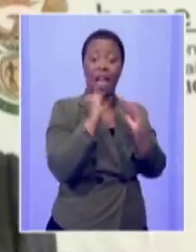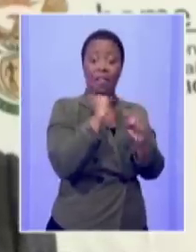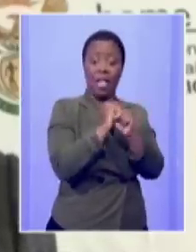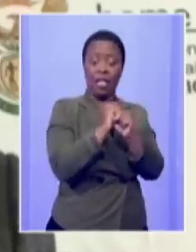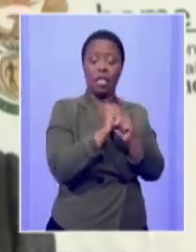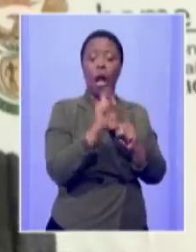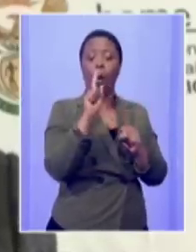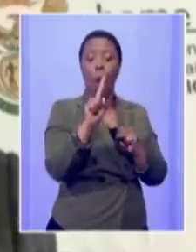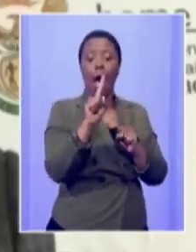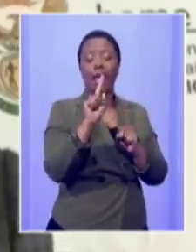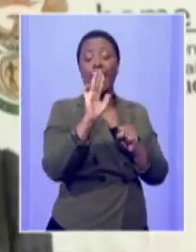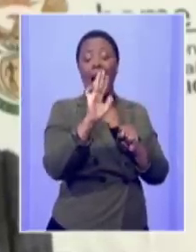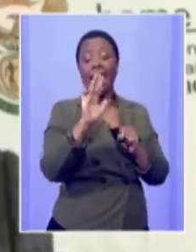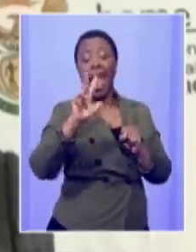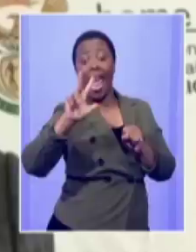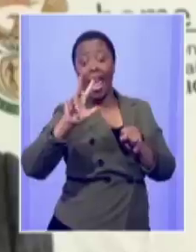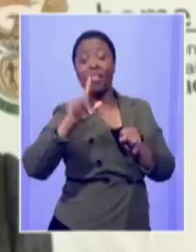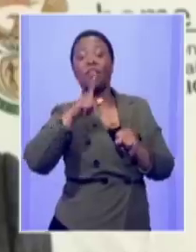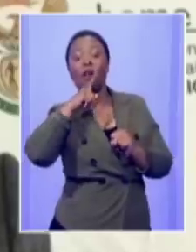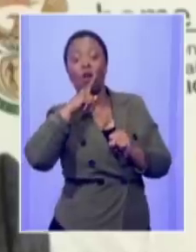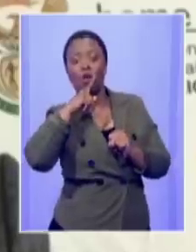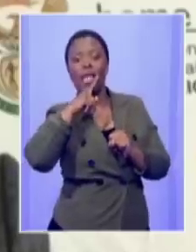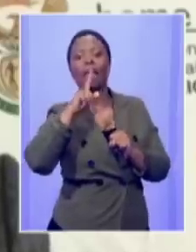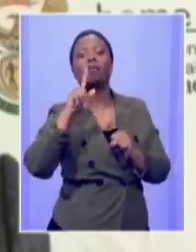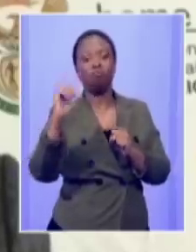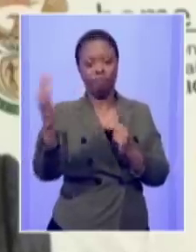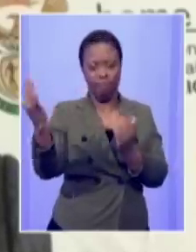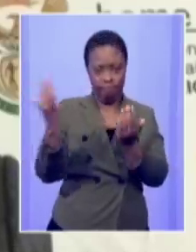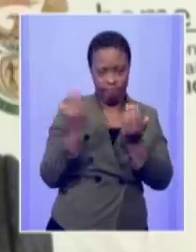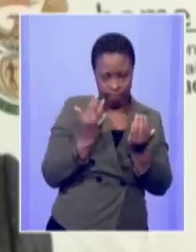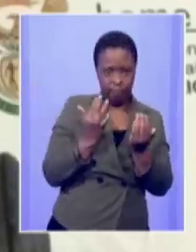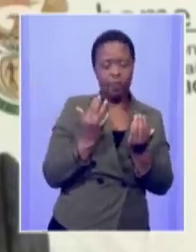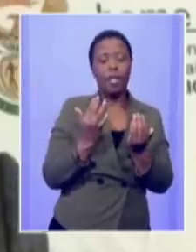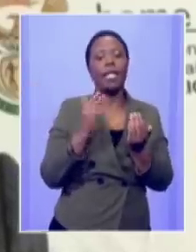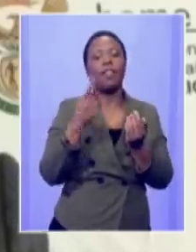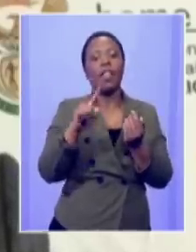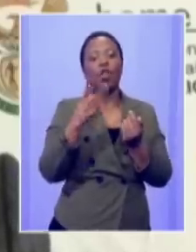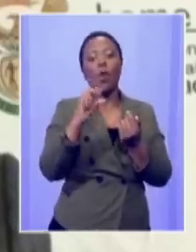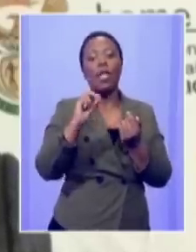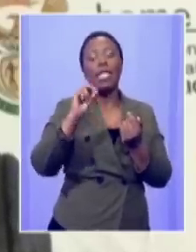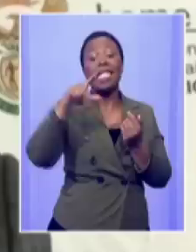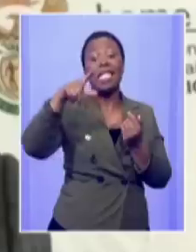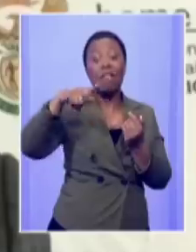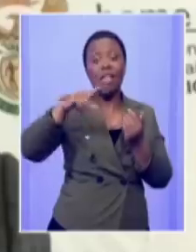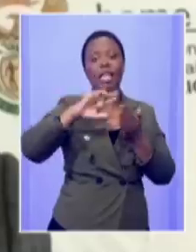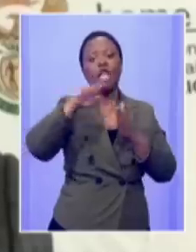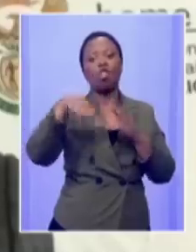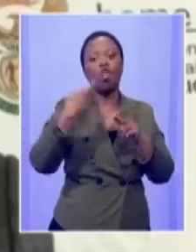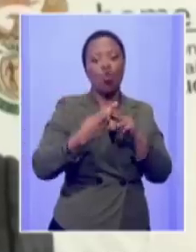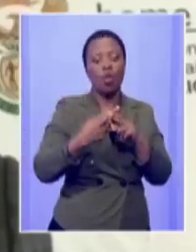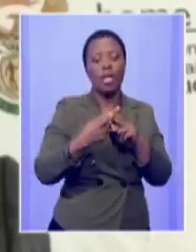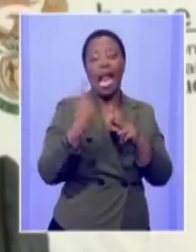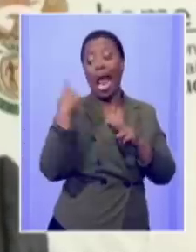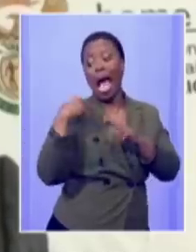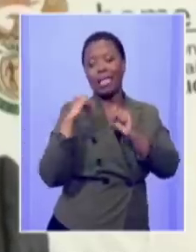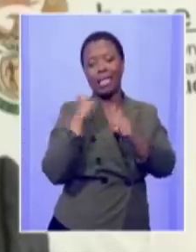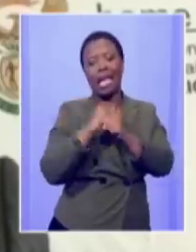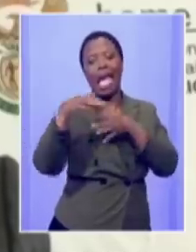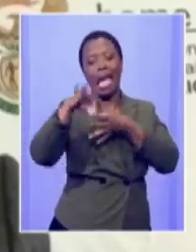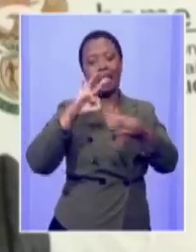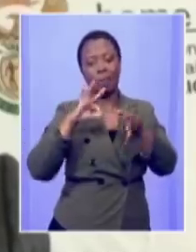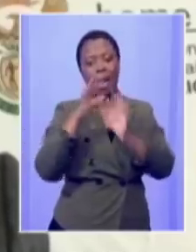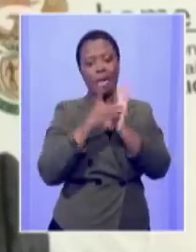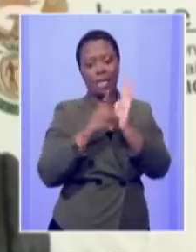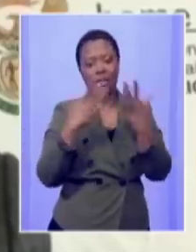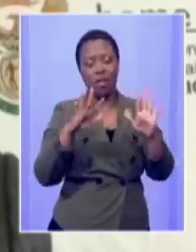198 000 came and when it was renewed in 2017 the one which expired last year which is the question that has been